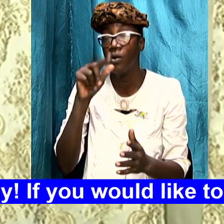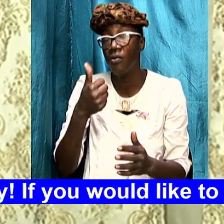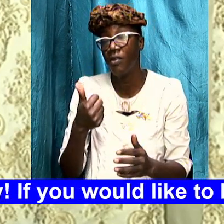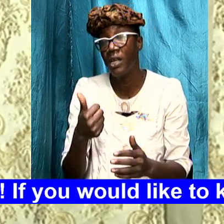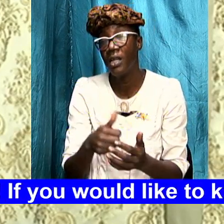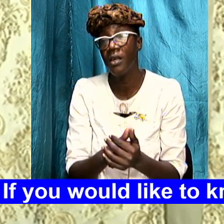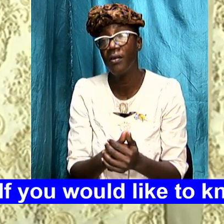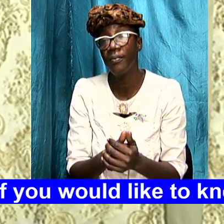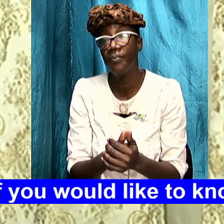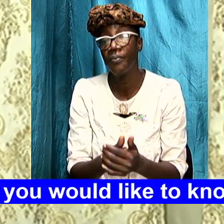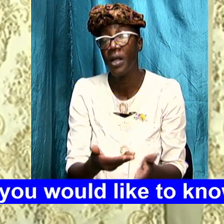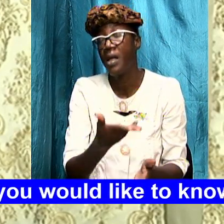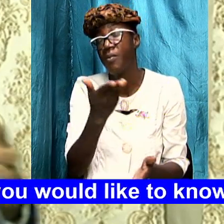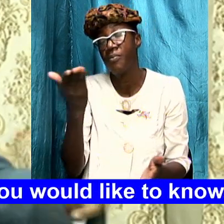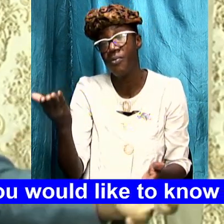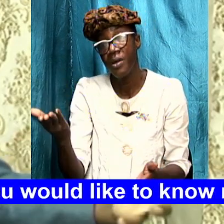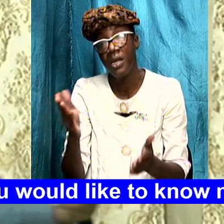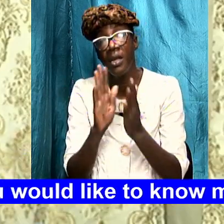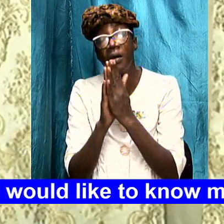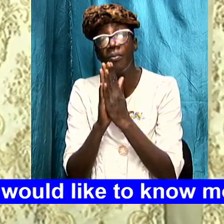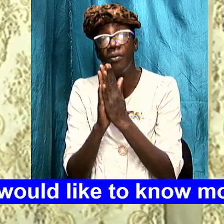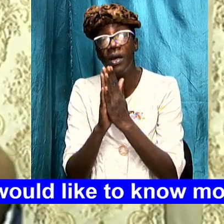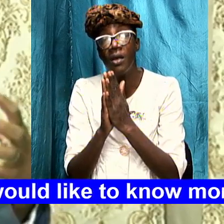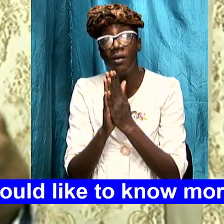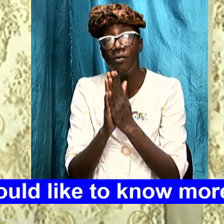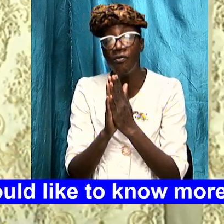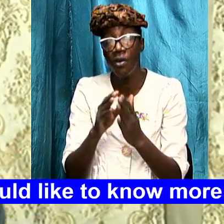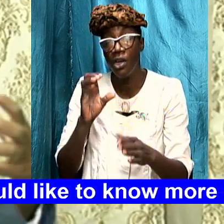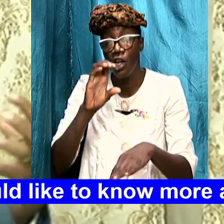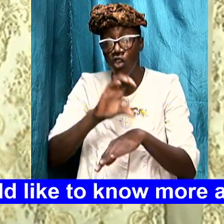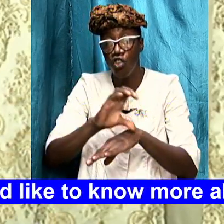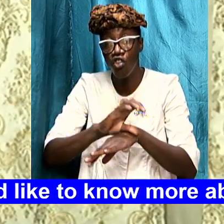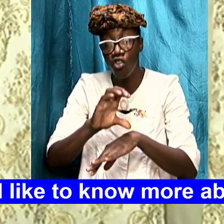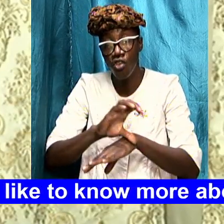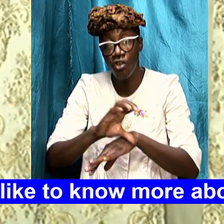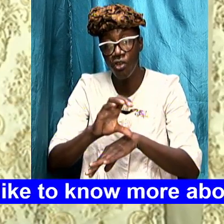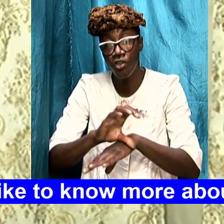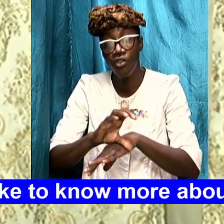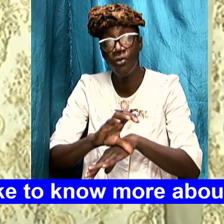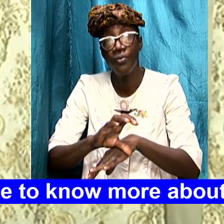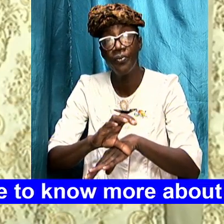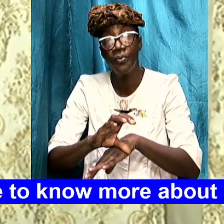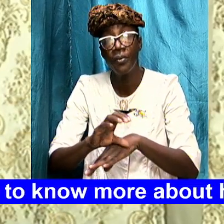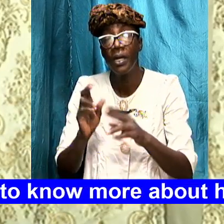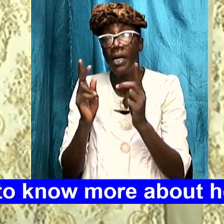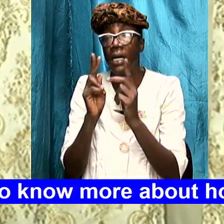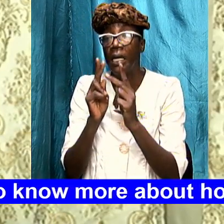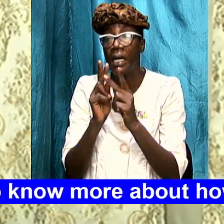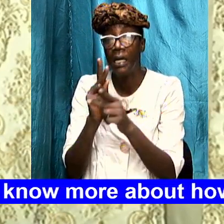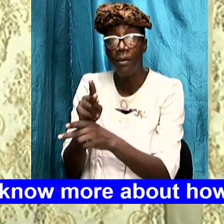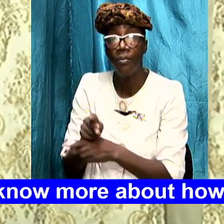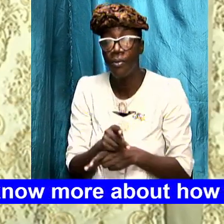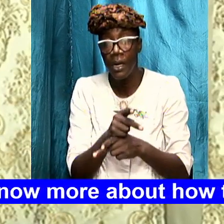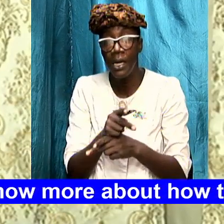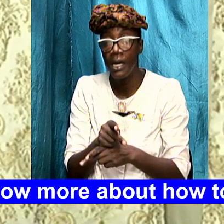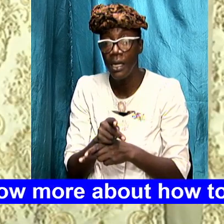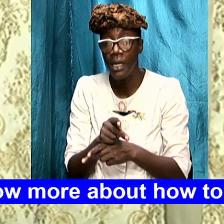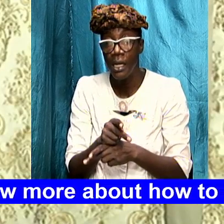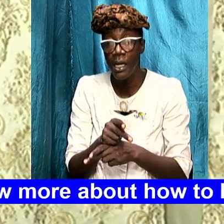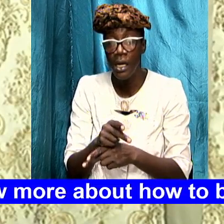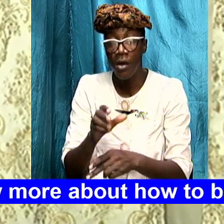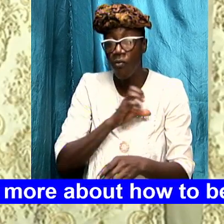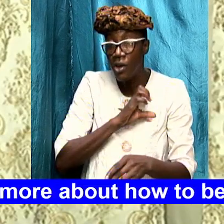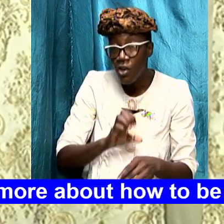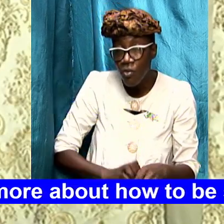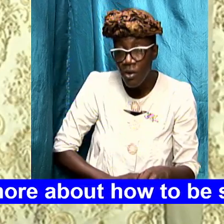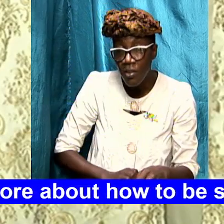let's keep praying for the body the church the local assembly let's keep praying for the saints right across who